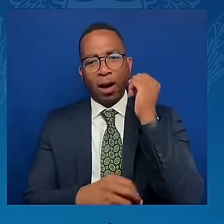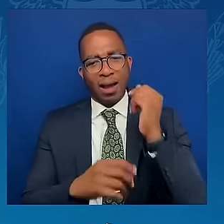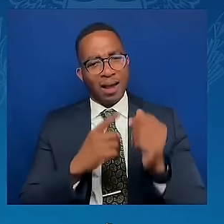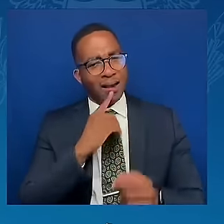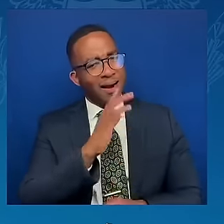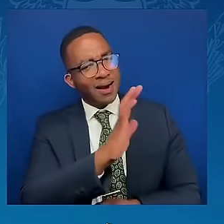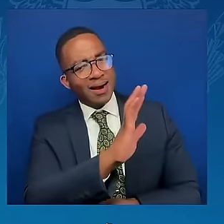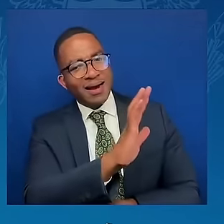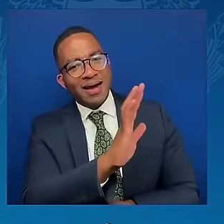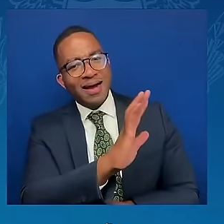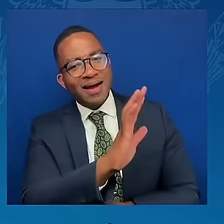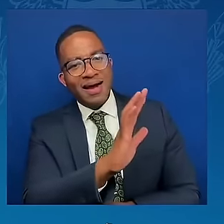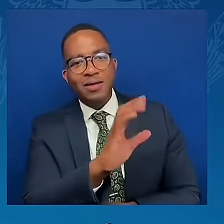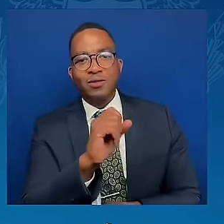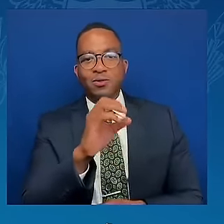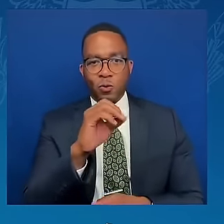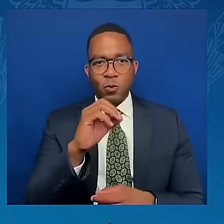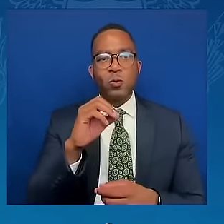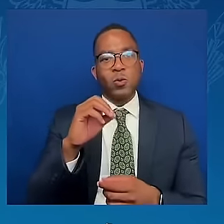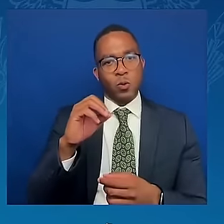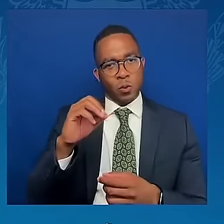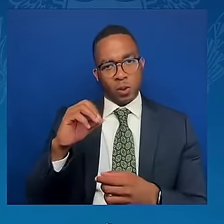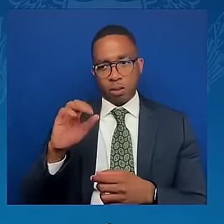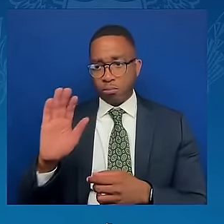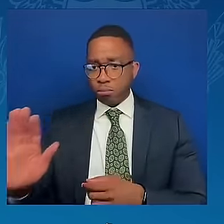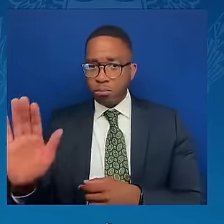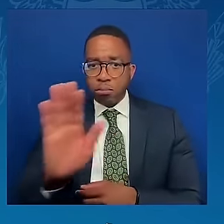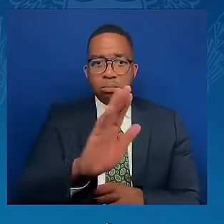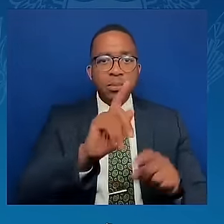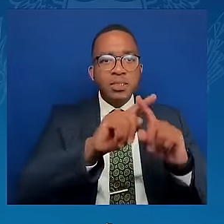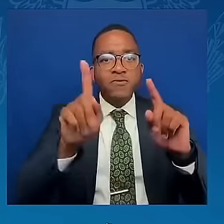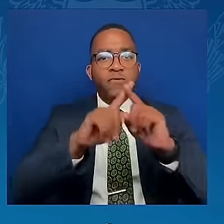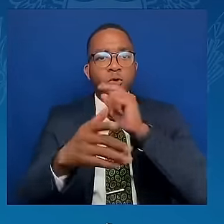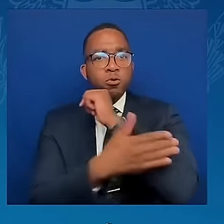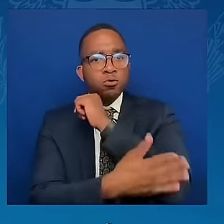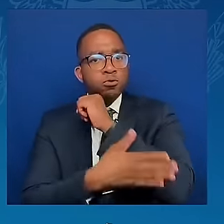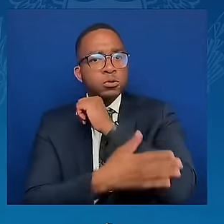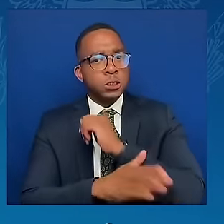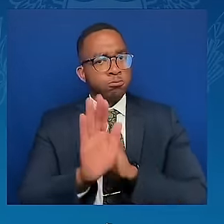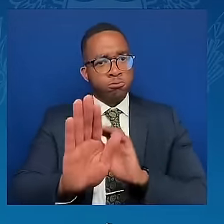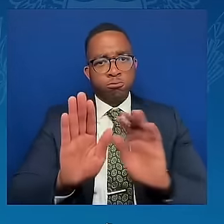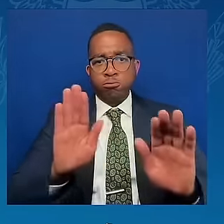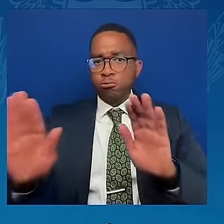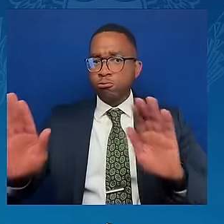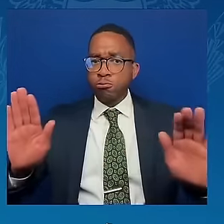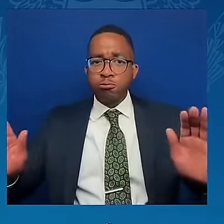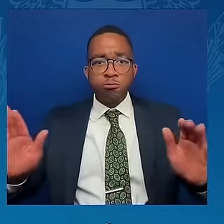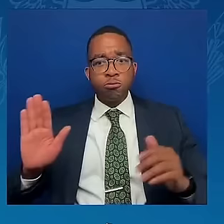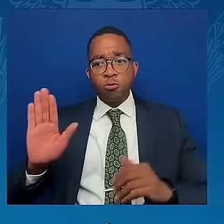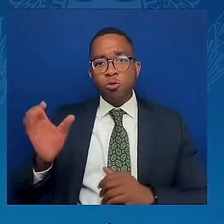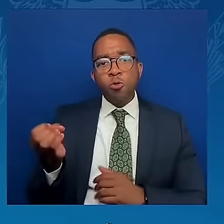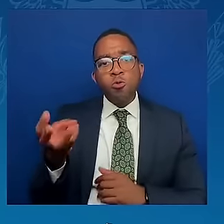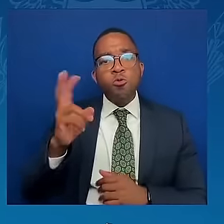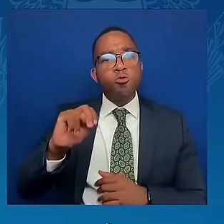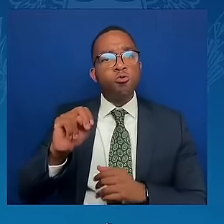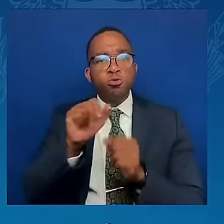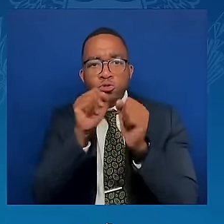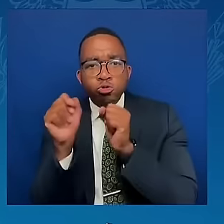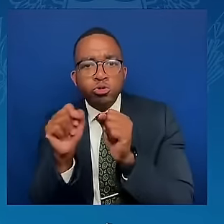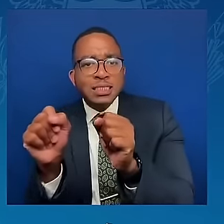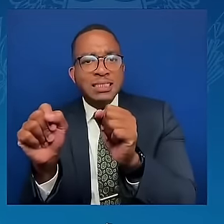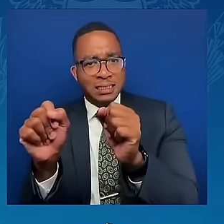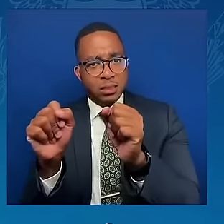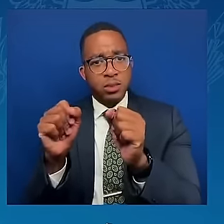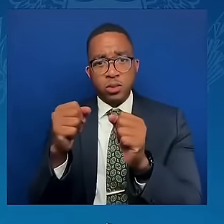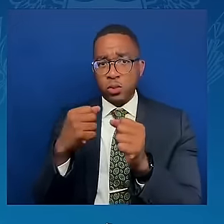who also have a strategic interest in a just peace in Ukraine. Among us, no doubt,